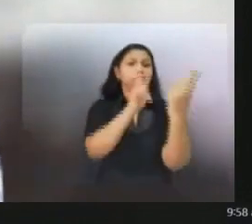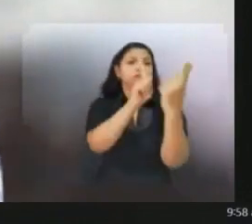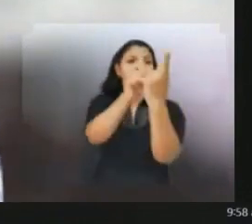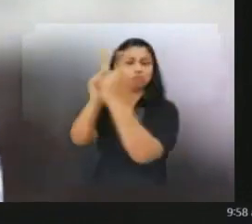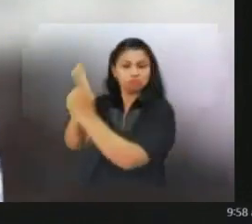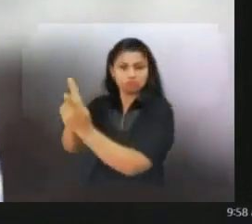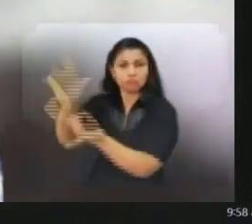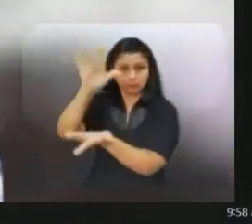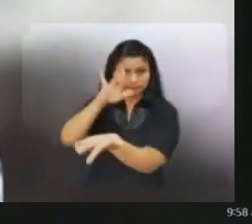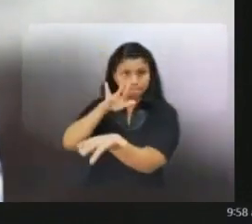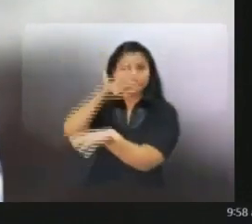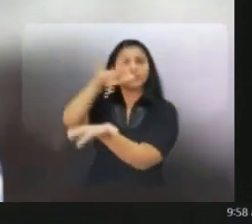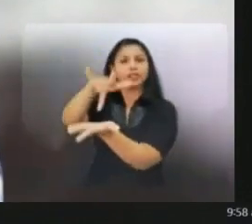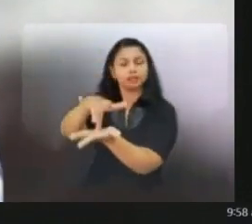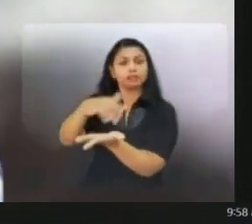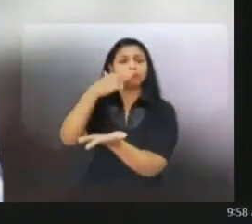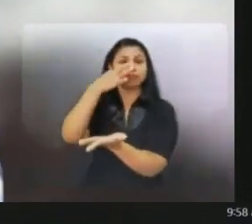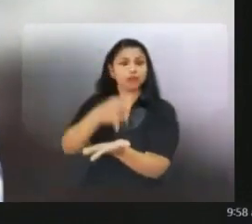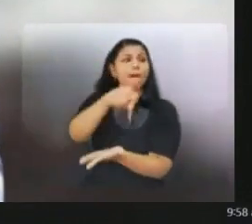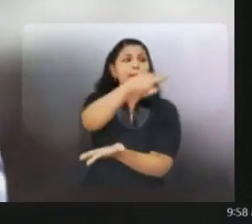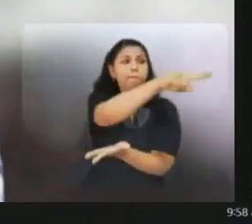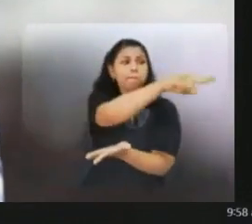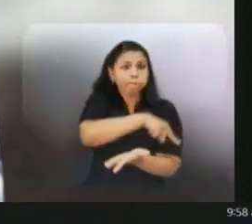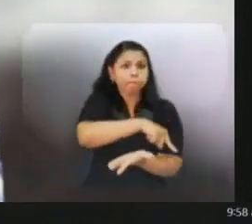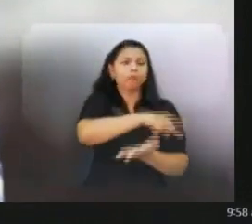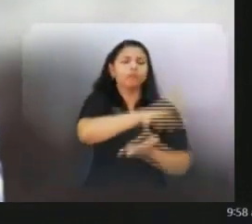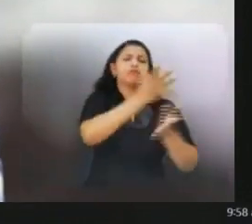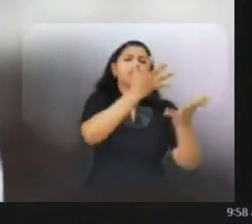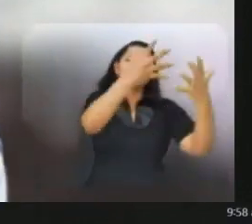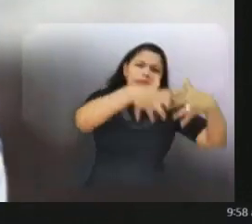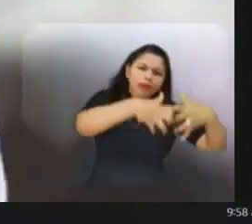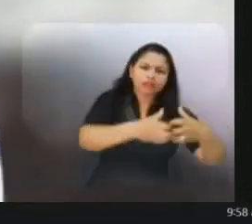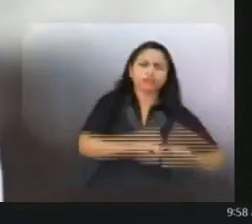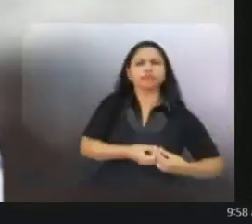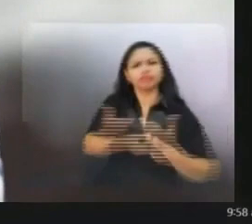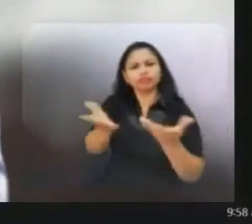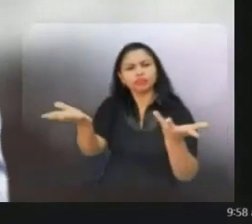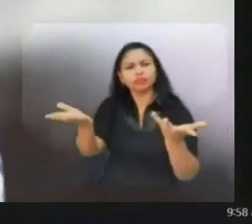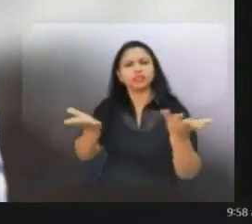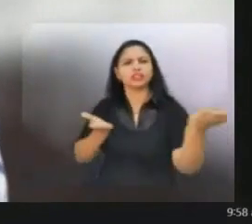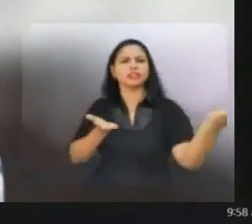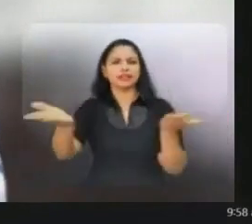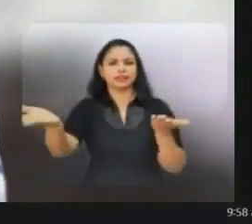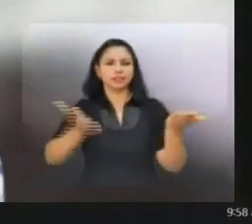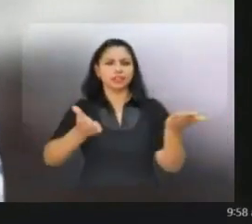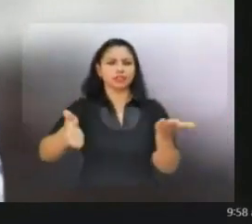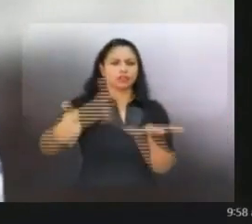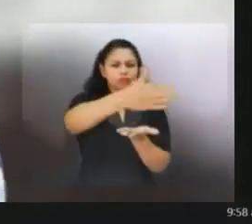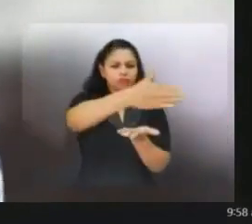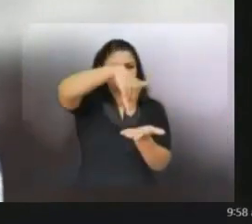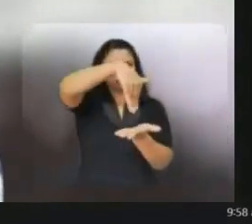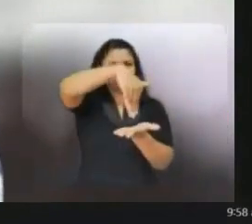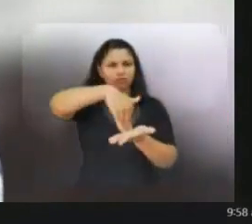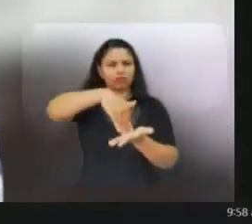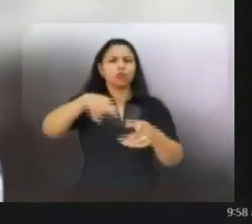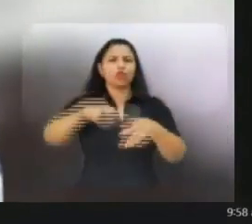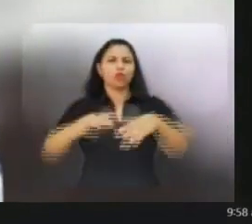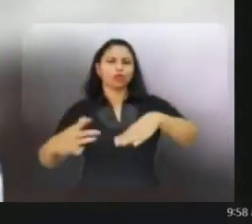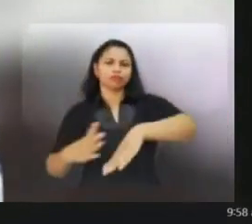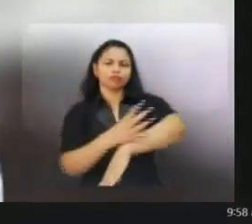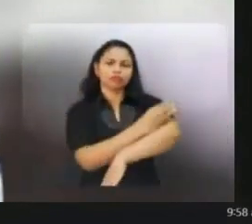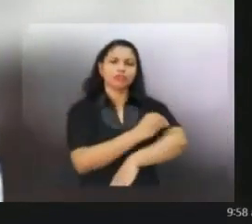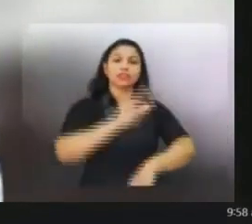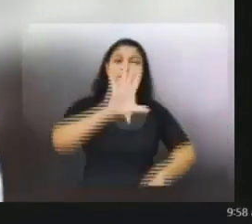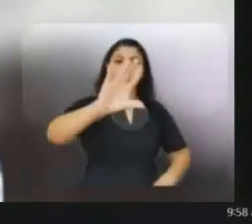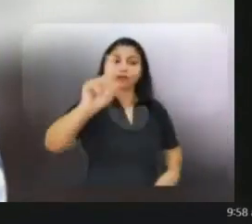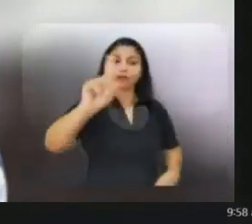from many providers even that really serve the central market. And 5G